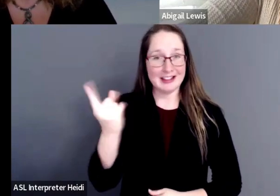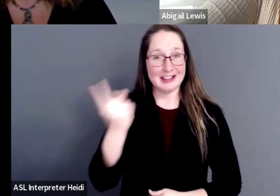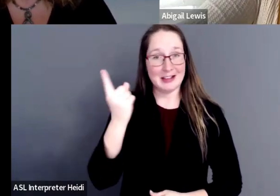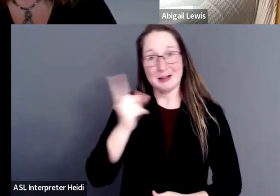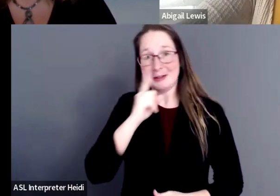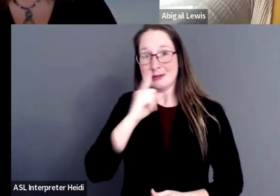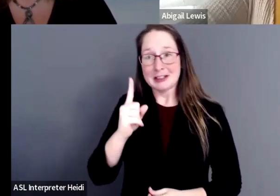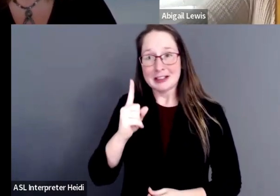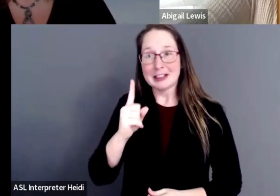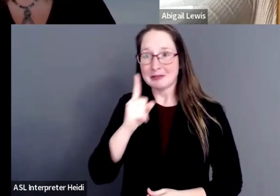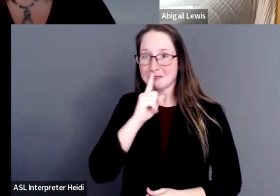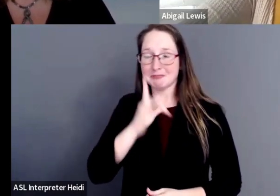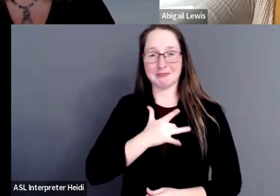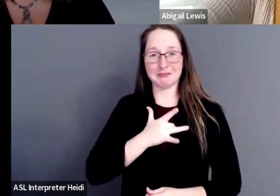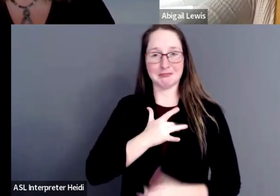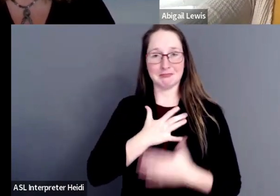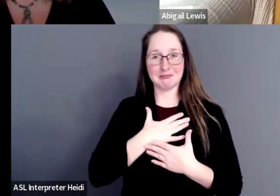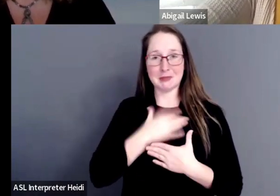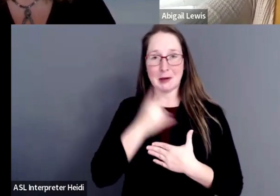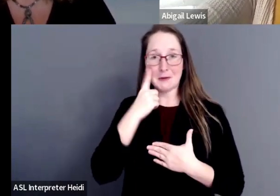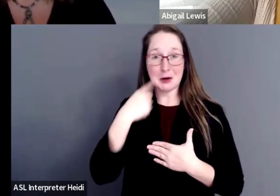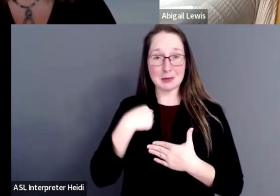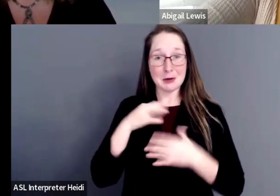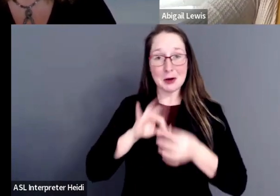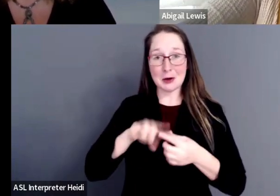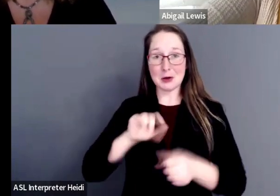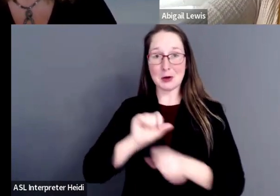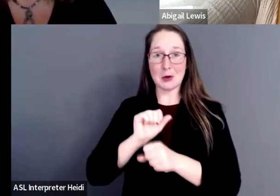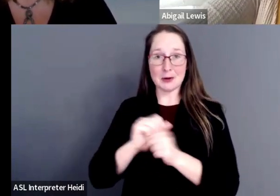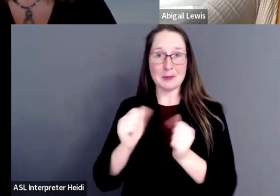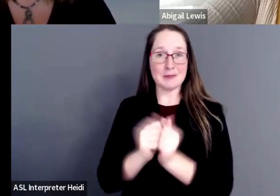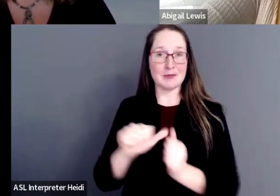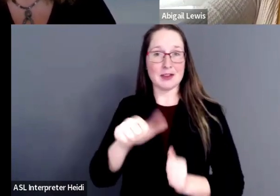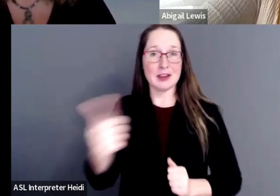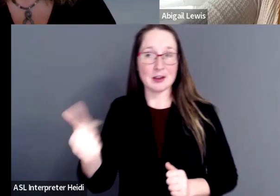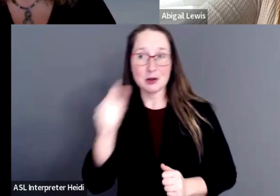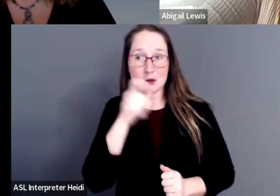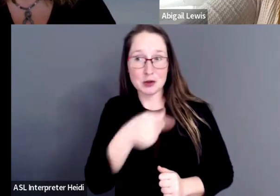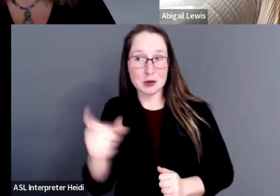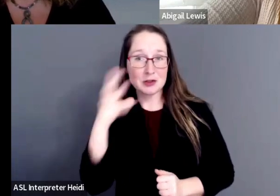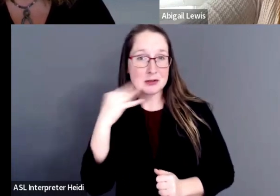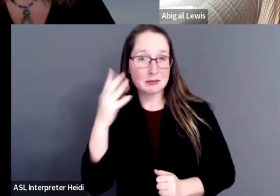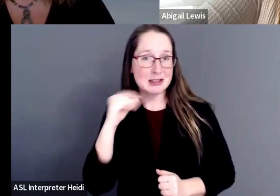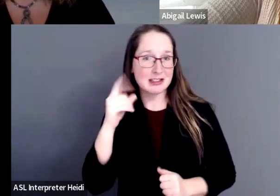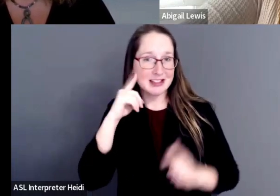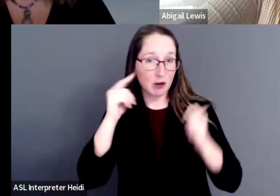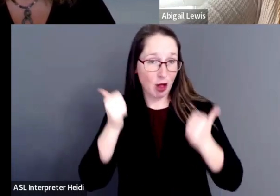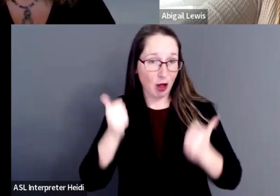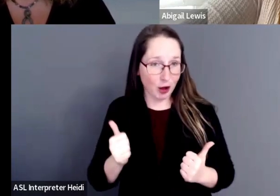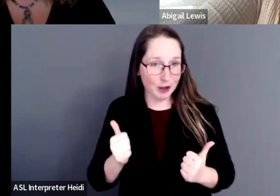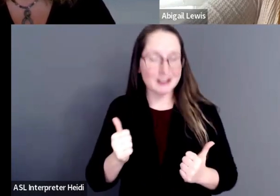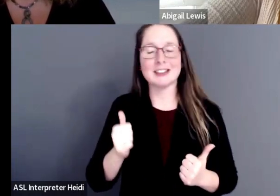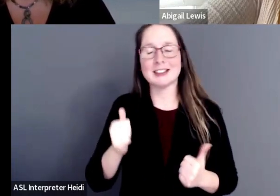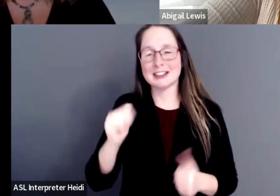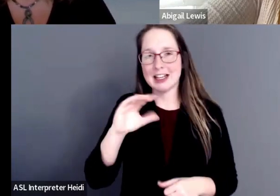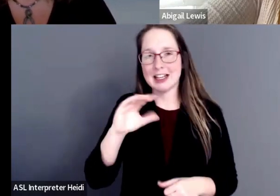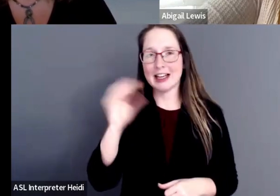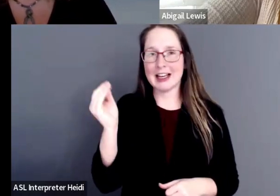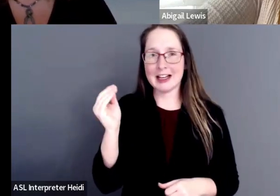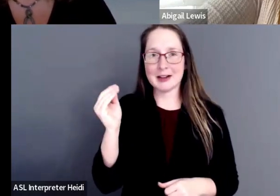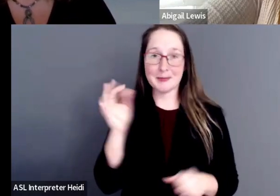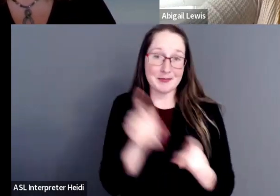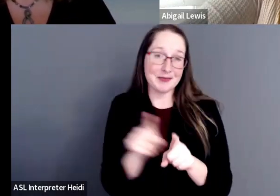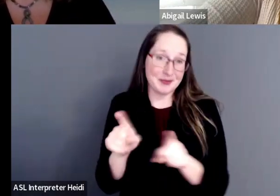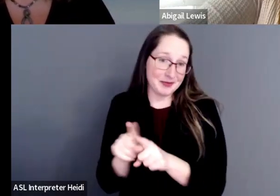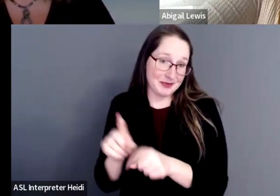near and dear to me in terms of working with others who experience hearing loss and also